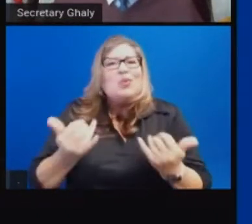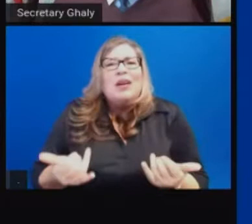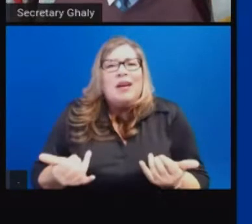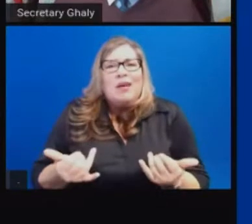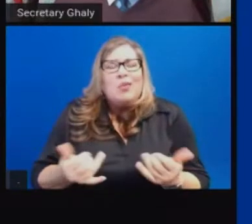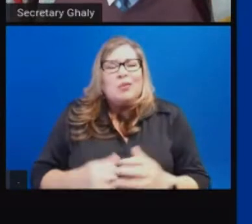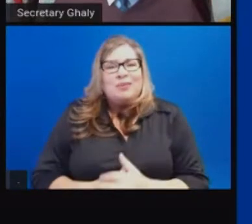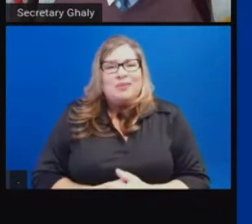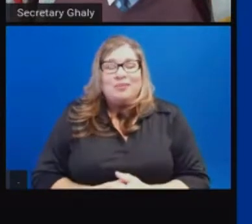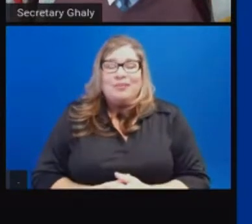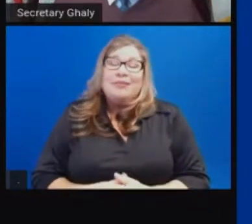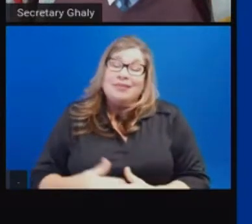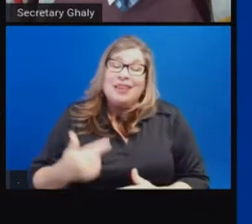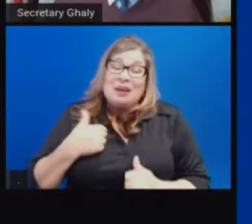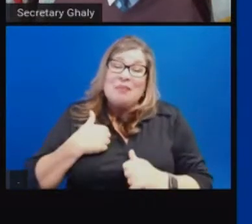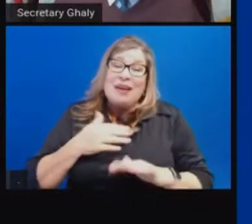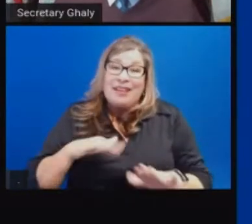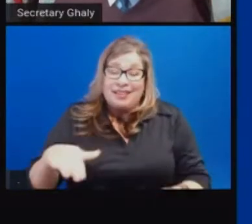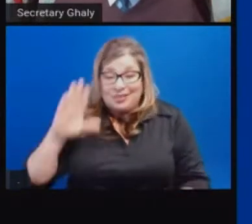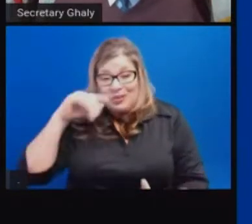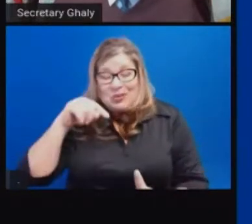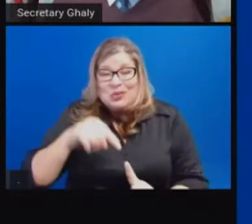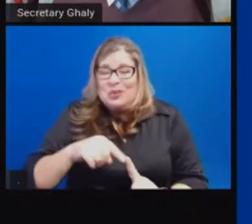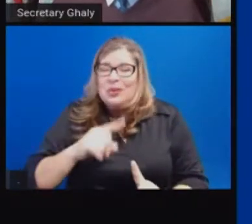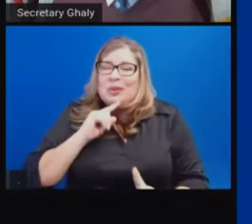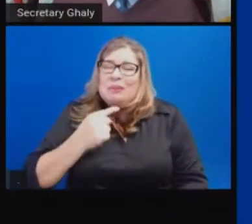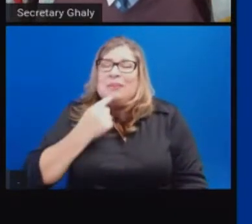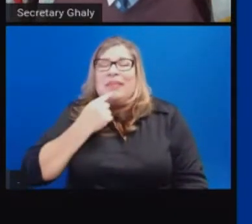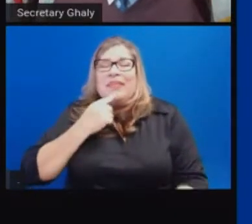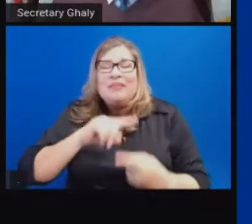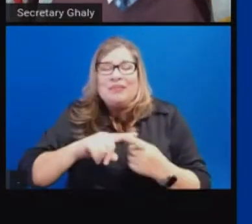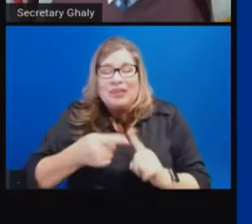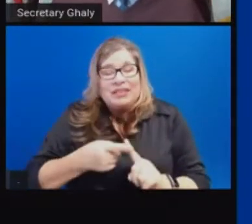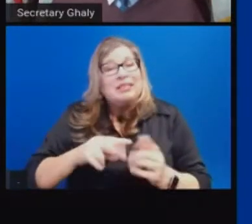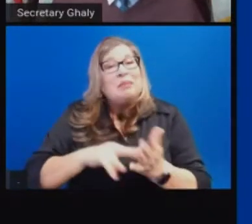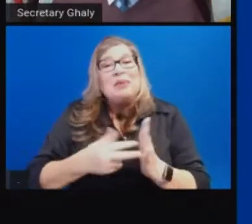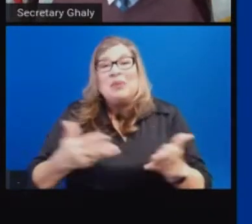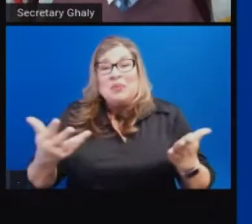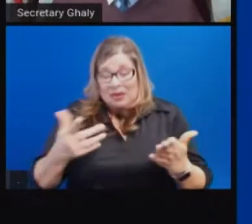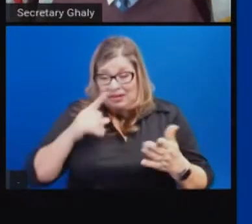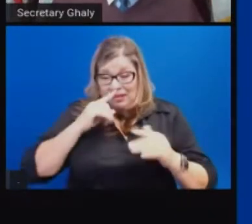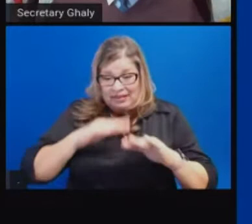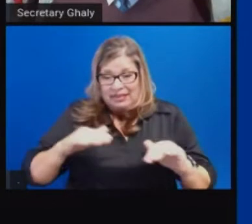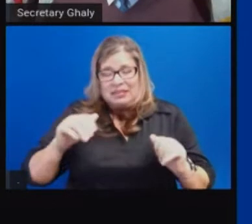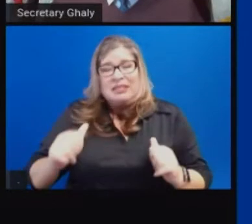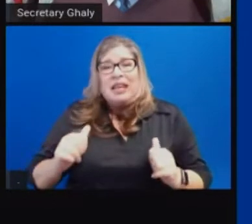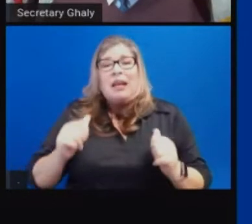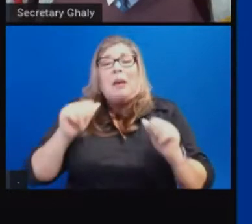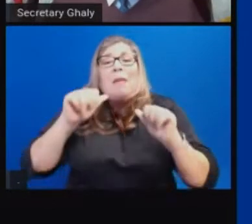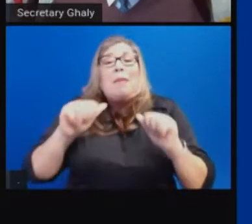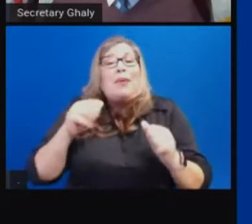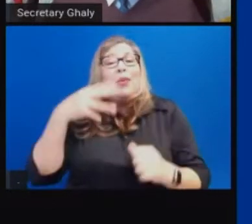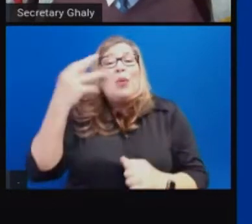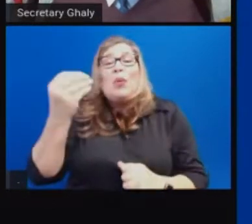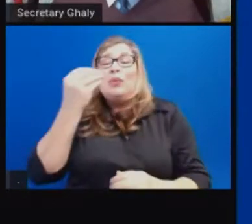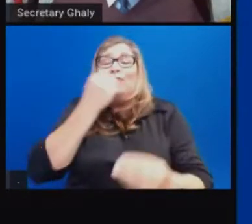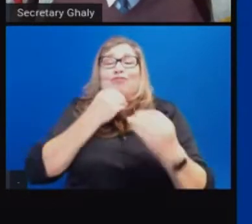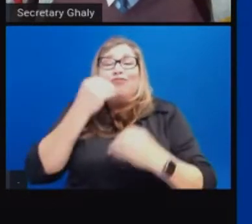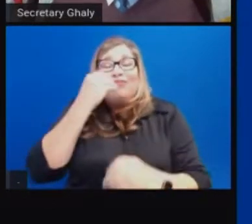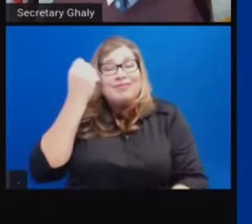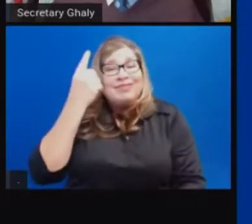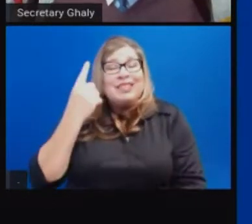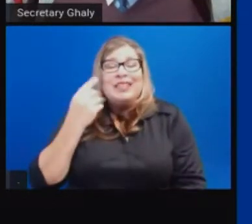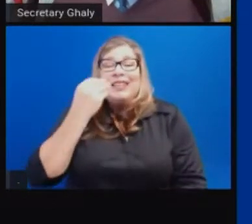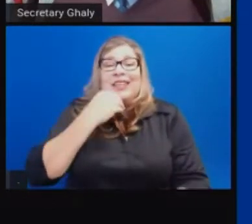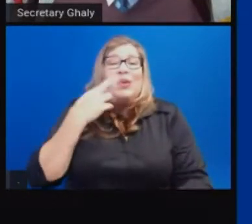resonates for my kids who miss their friends dearly. That means they can go, potentially go out to eat, enjoy a restaurant outdoors,